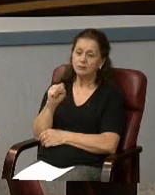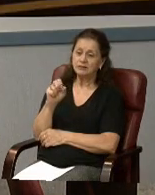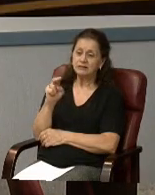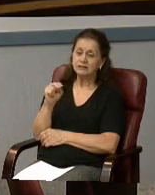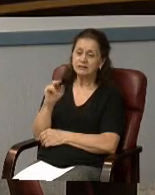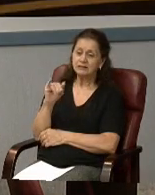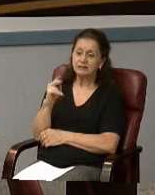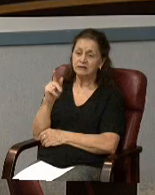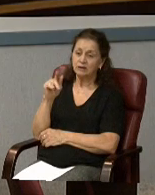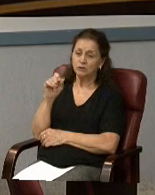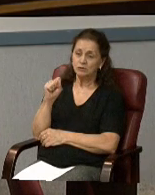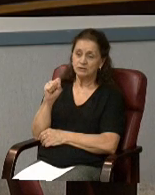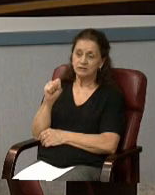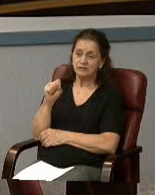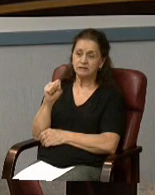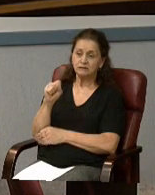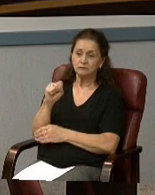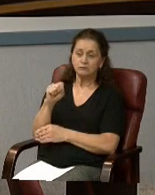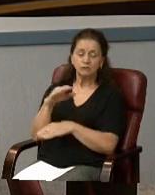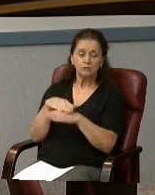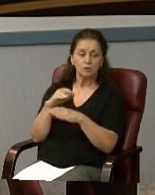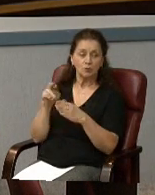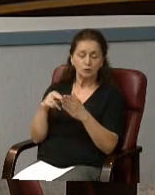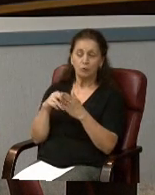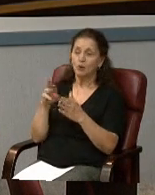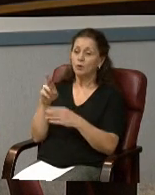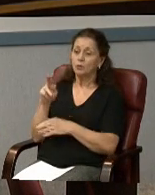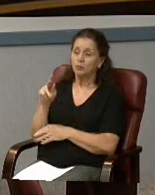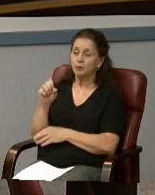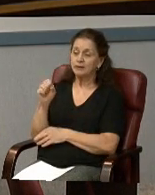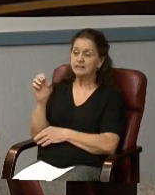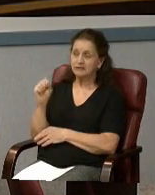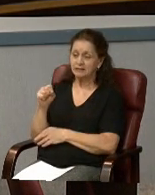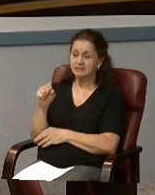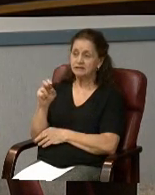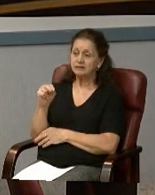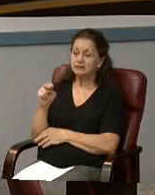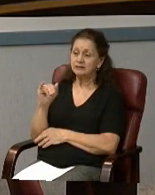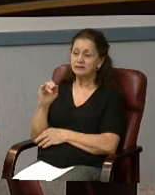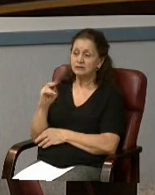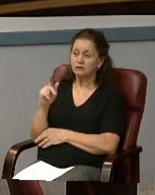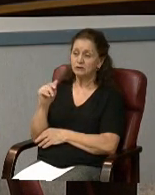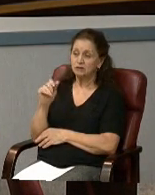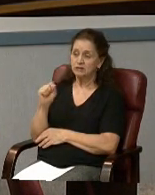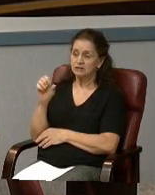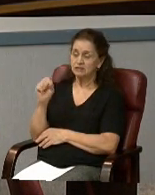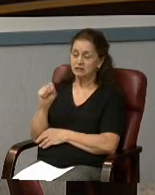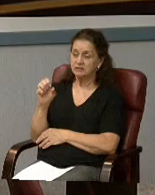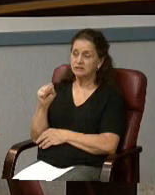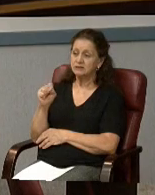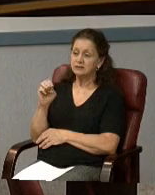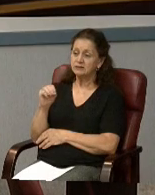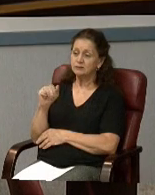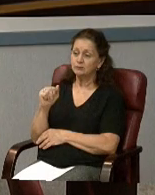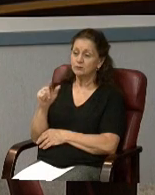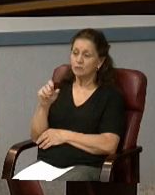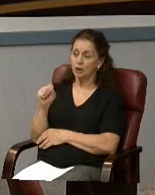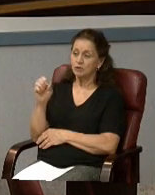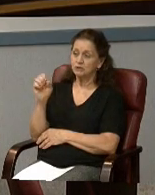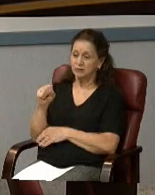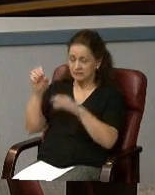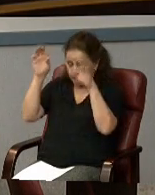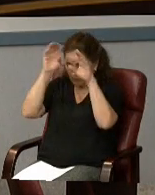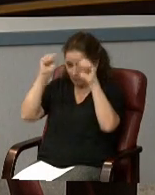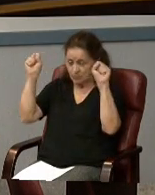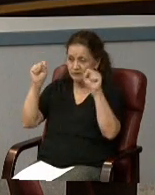Madam Clerk. Mr. Ricks. Aye. Ms. Nicholas. Yes. Mr. Smalls. I vote yes. President Crary.